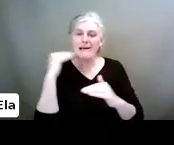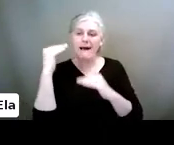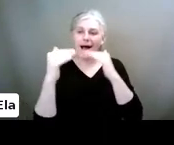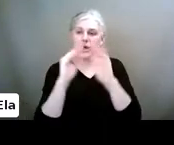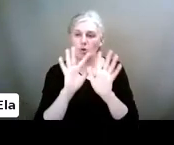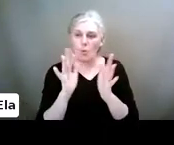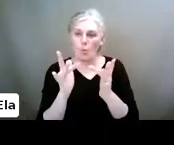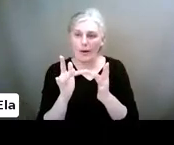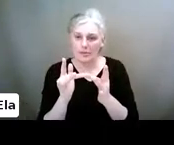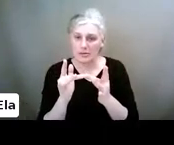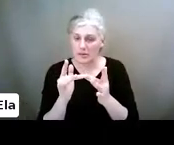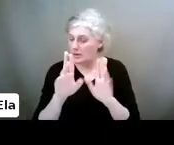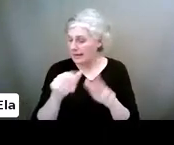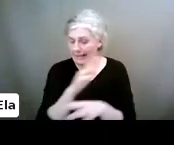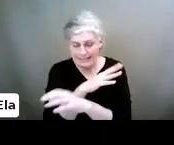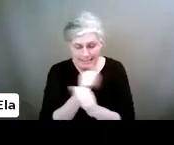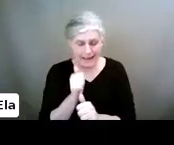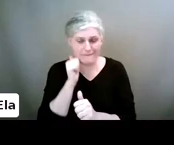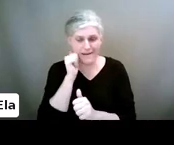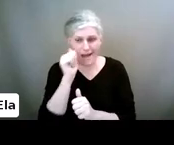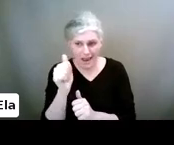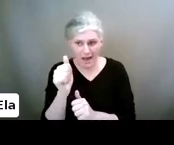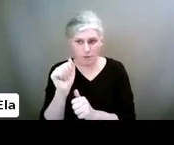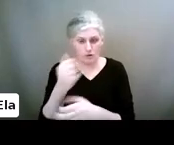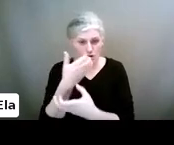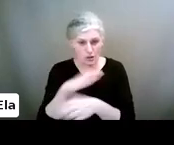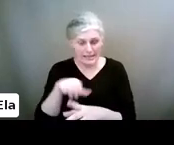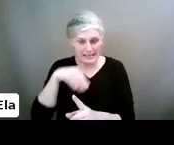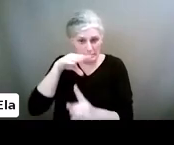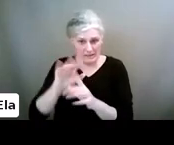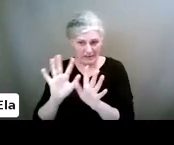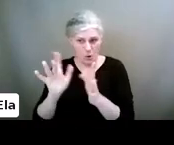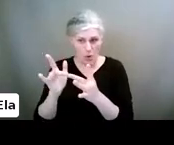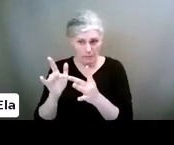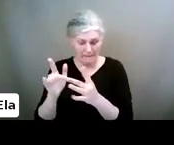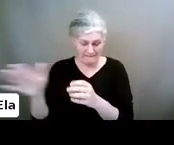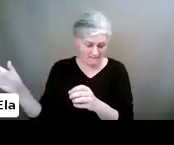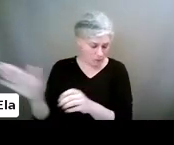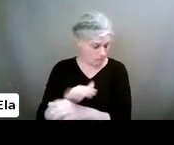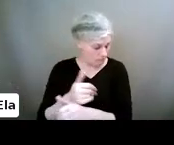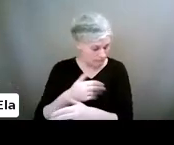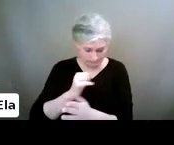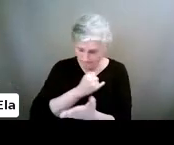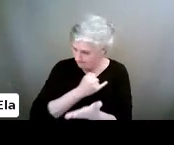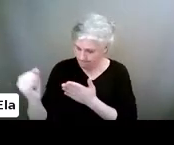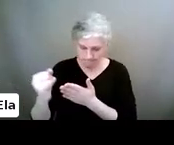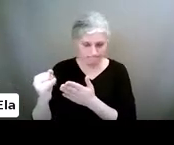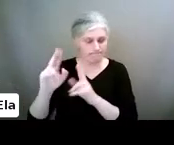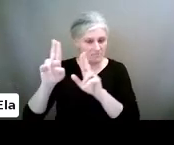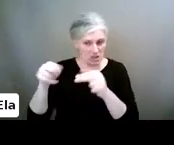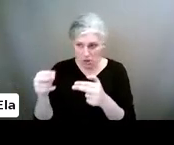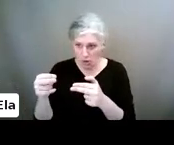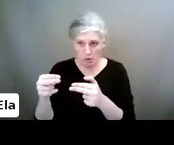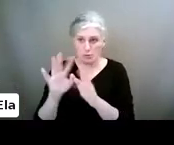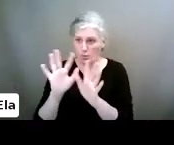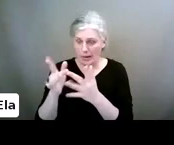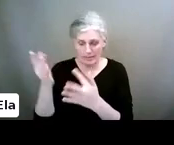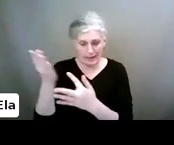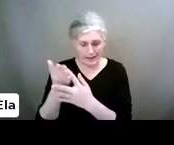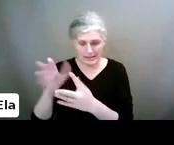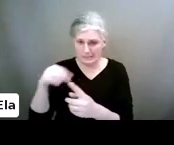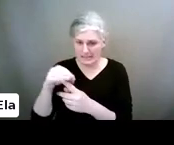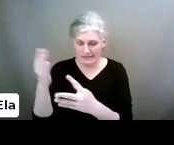never allow certain websites. If you've agreed that this is a completely off, you know, totally disagree with it. You have major problems with that website and the